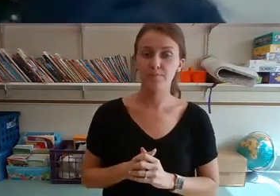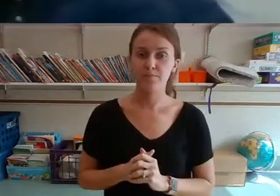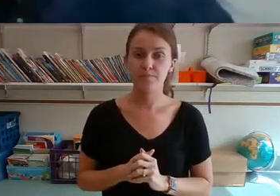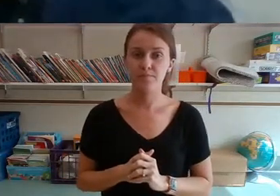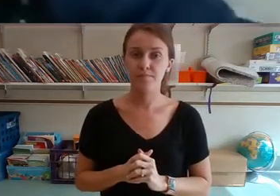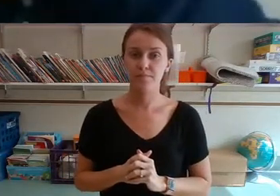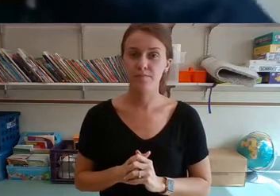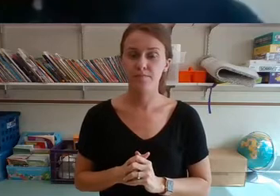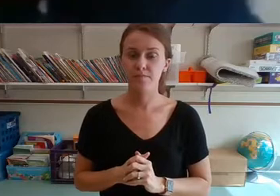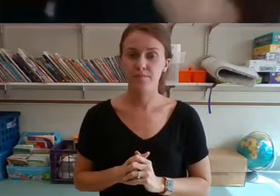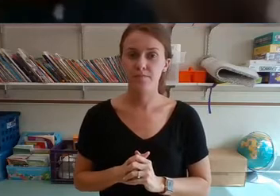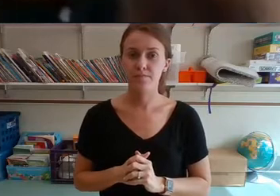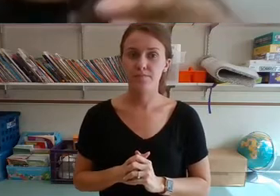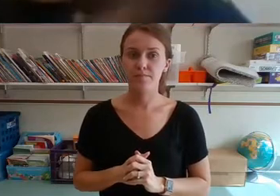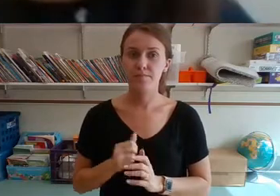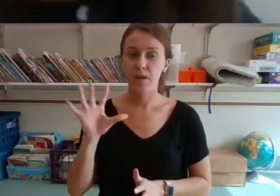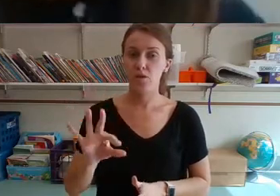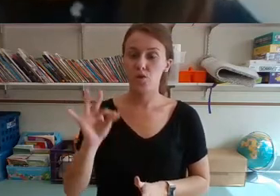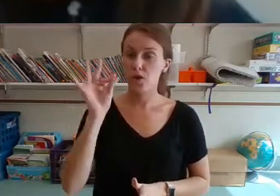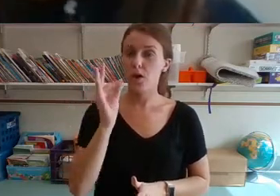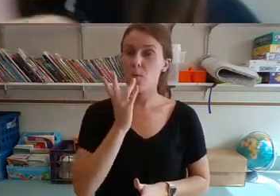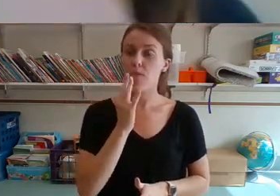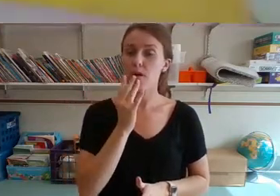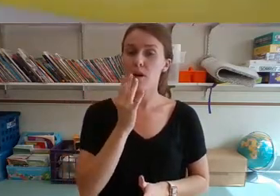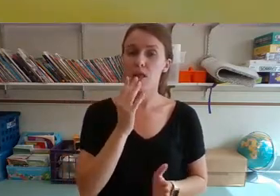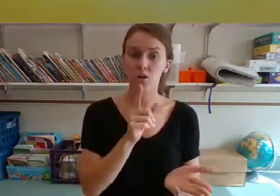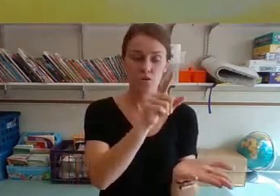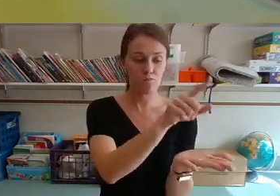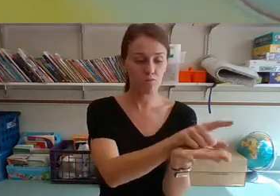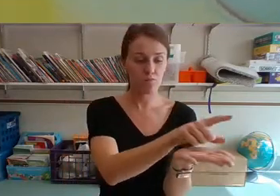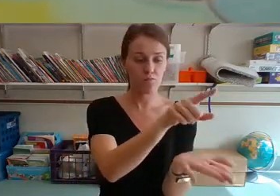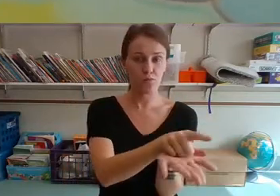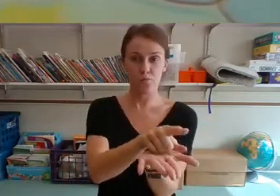and laid out all the colors so the crayons could all see.